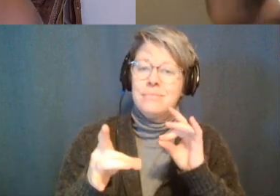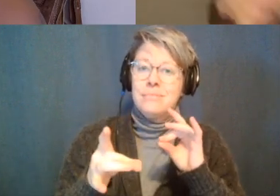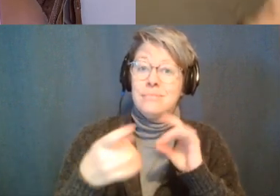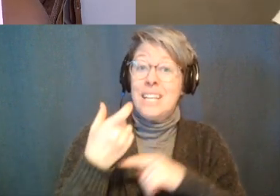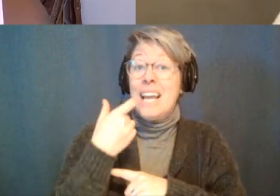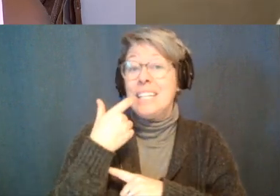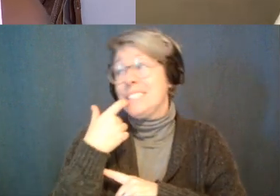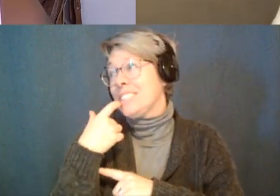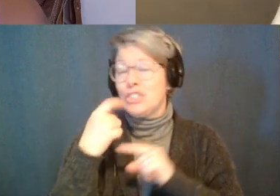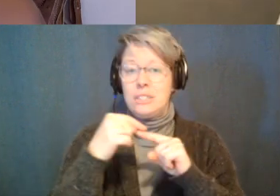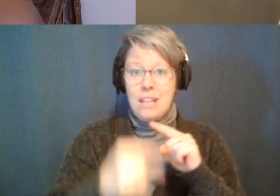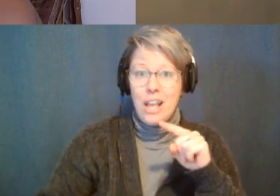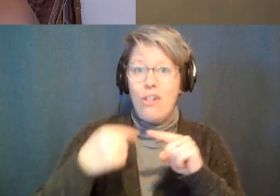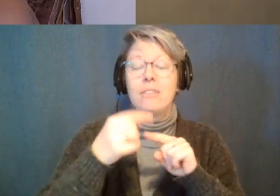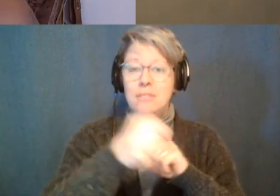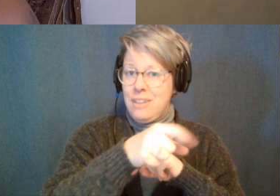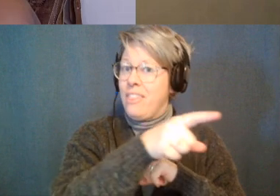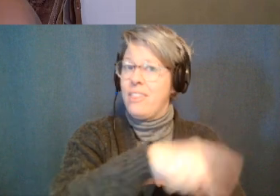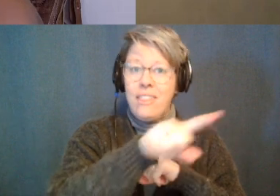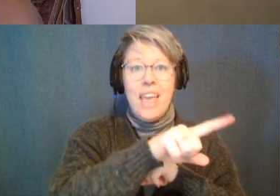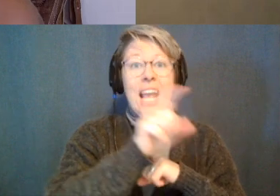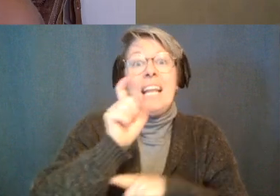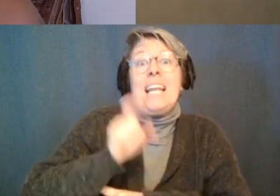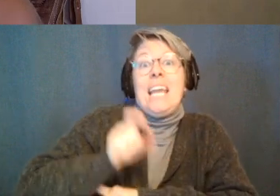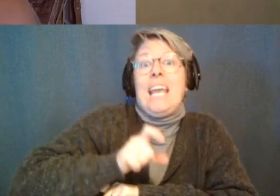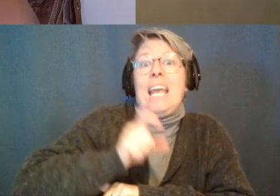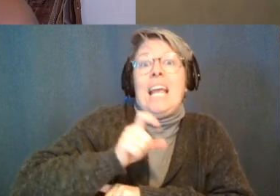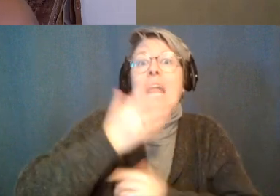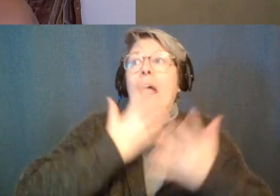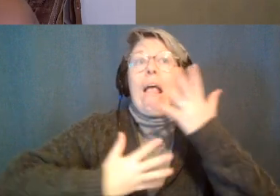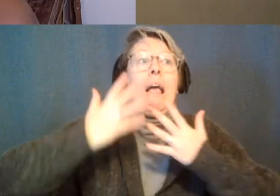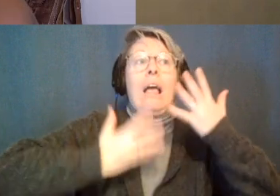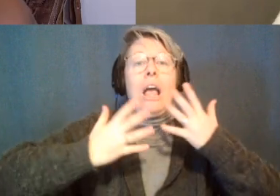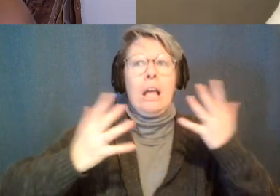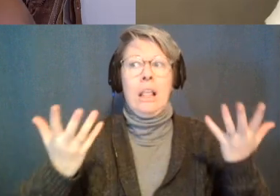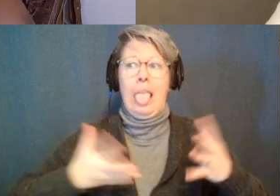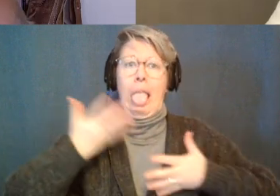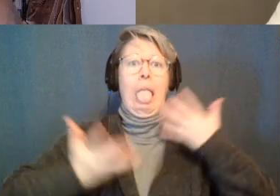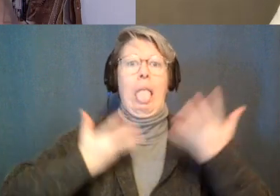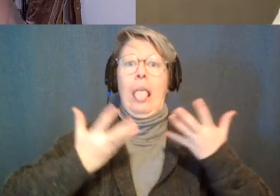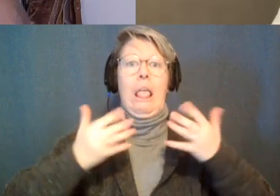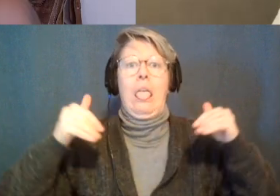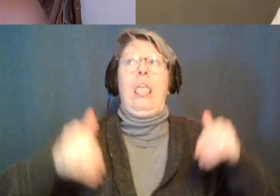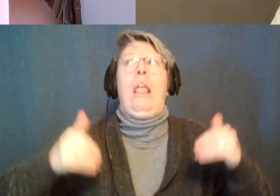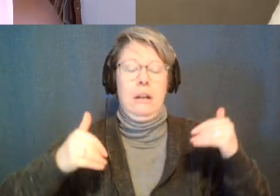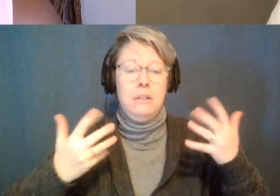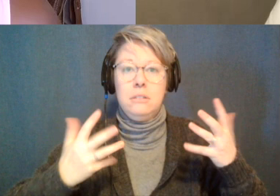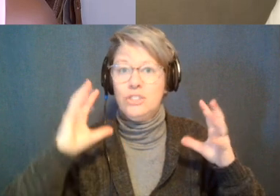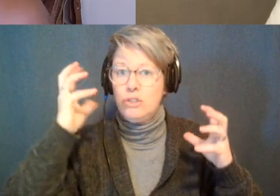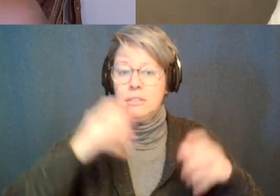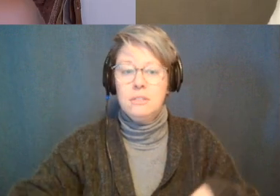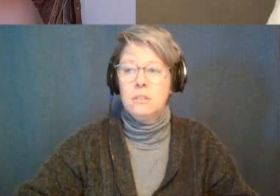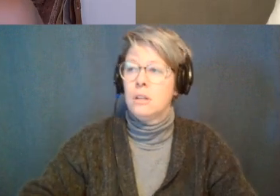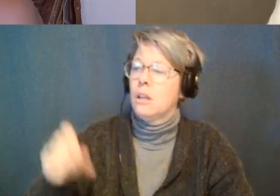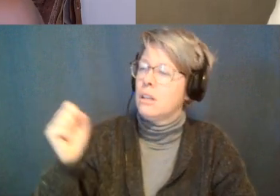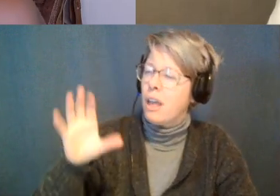addictive cycle it's like they're just not getting their fix and they don't know what to do with themselves it's crazy yeah you said that's some powerful shit